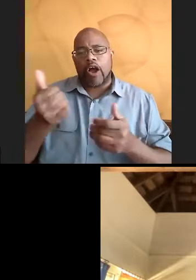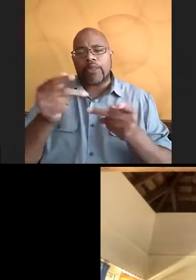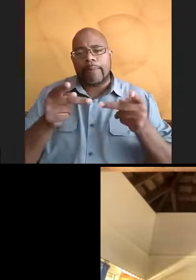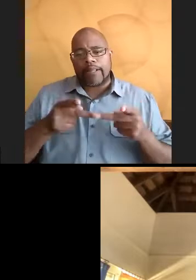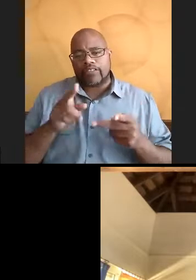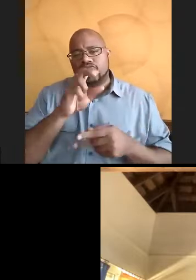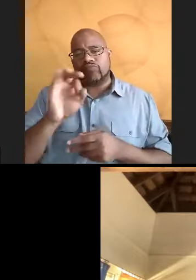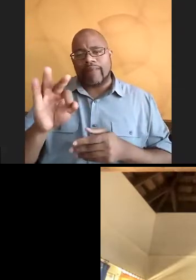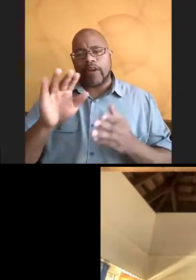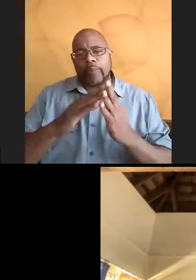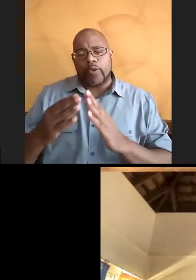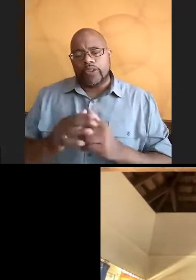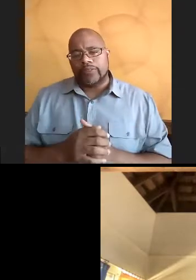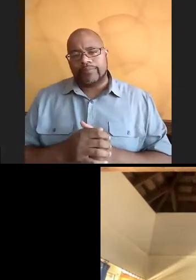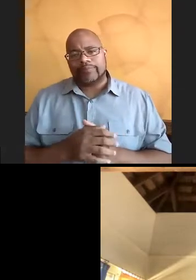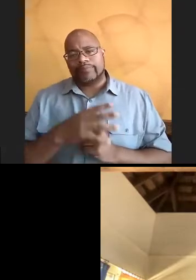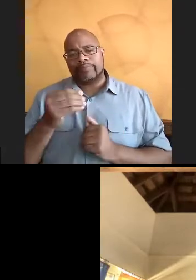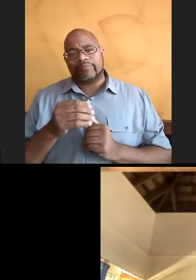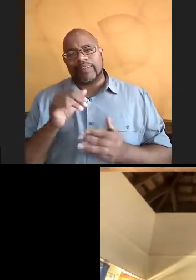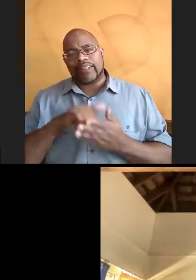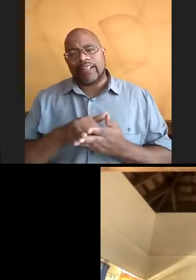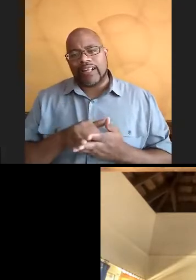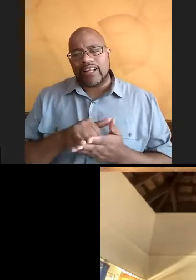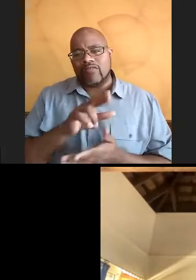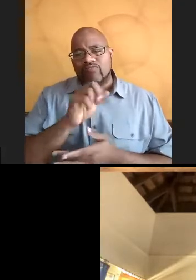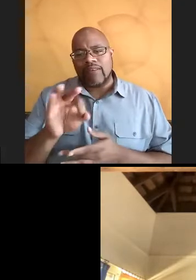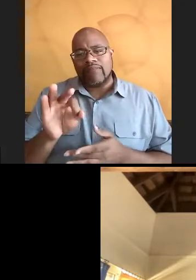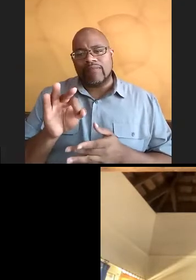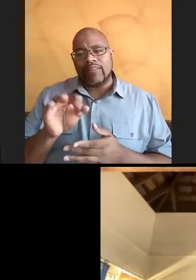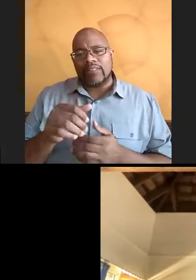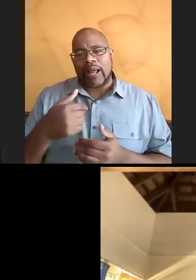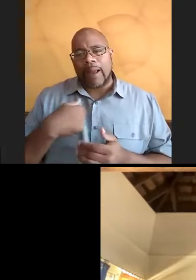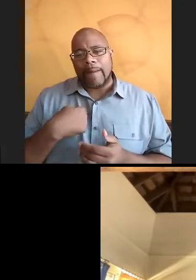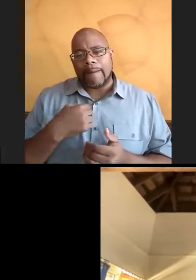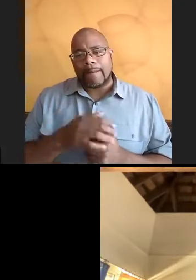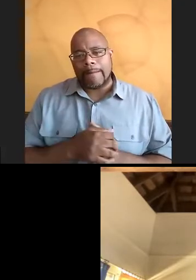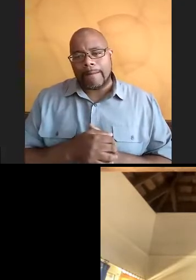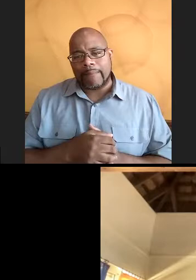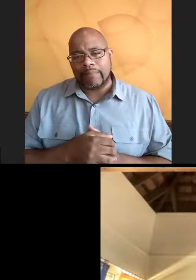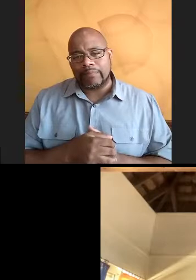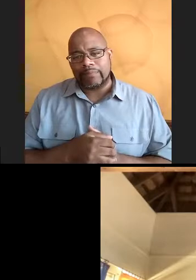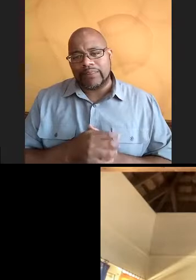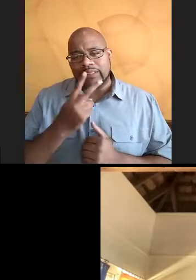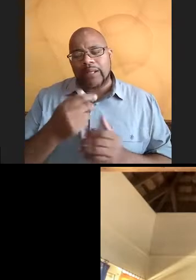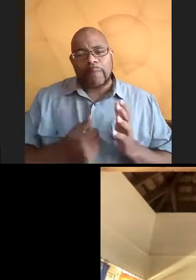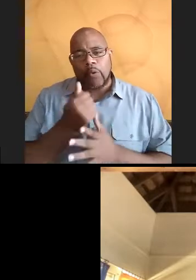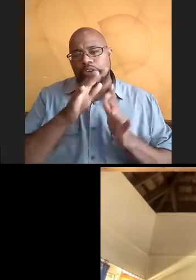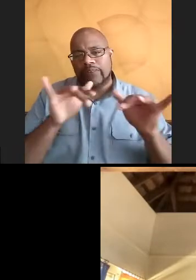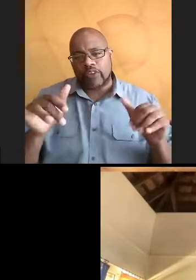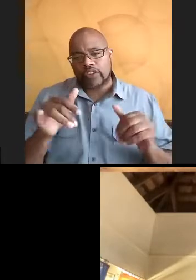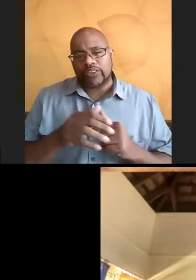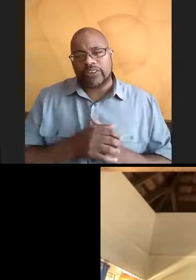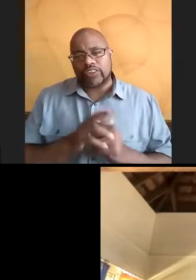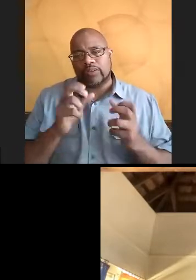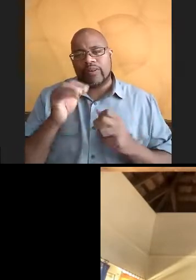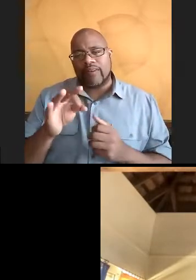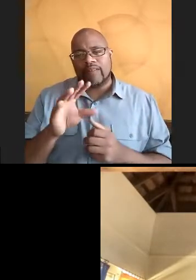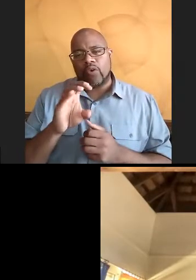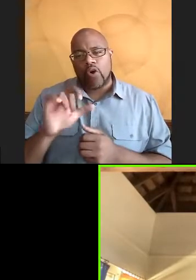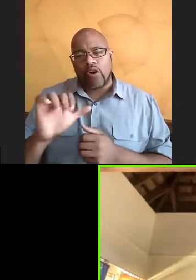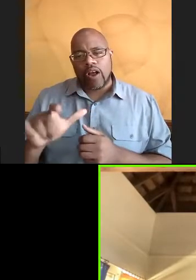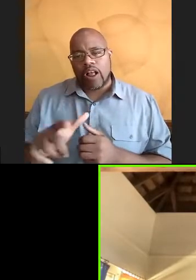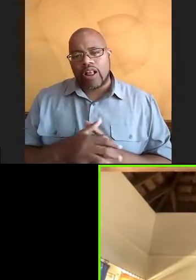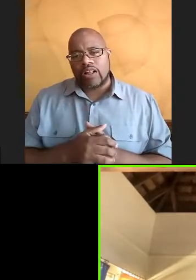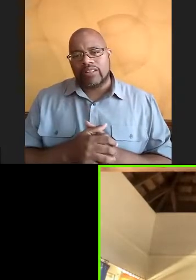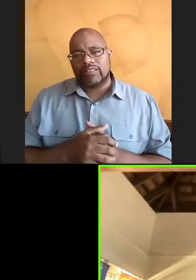communities. And that forewreath is where you, in my opinion, you see the most diversity in terms of corals and